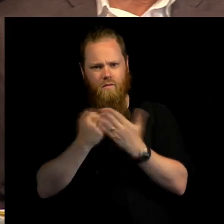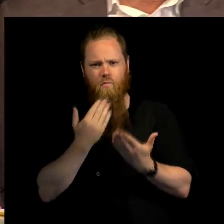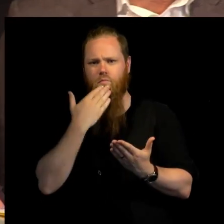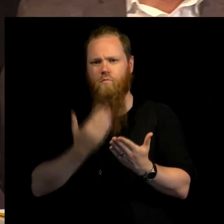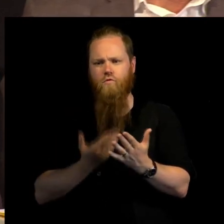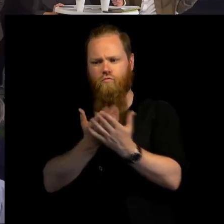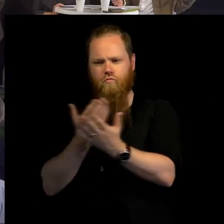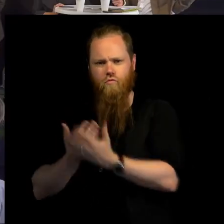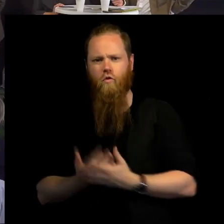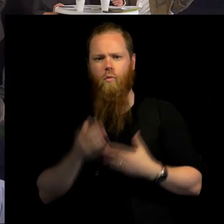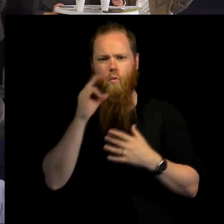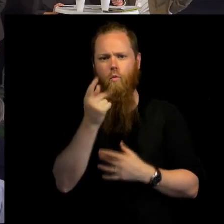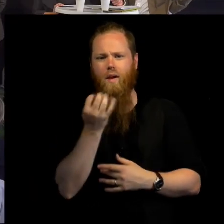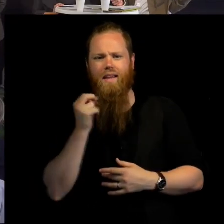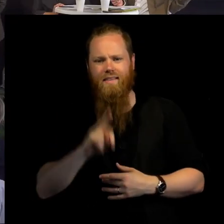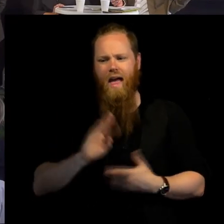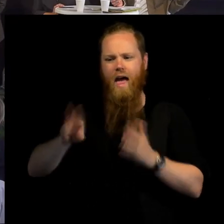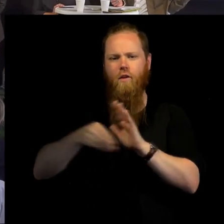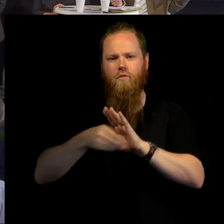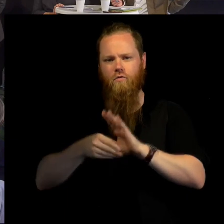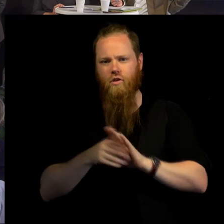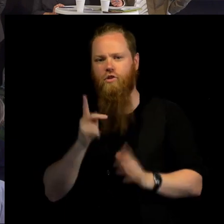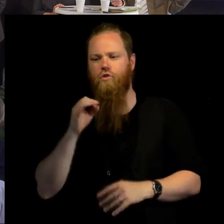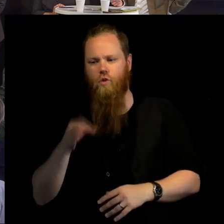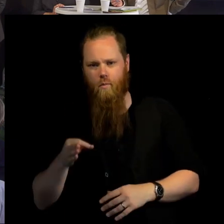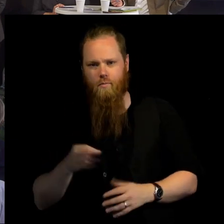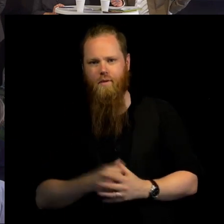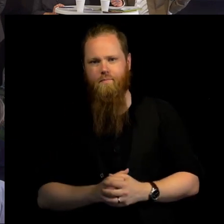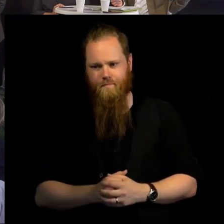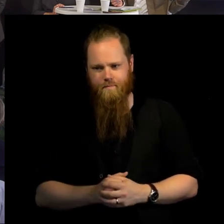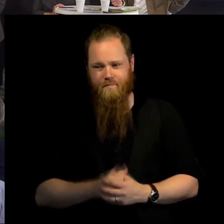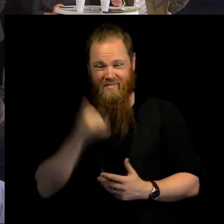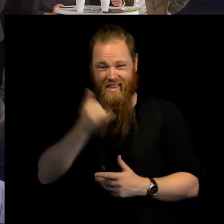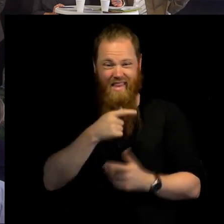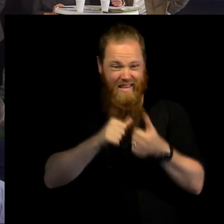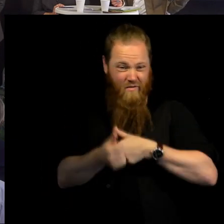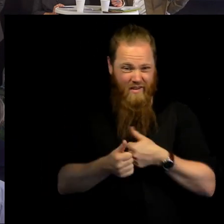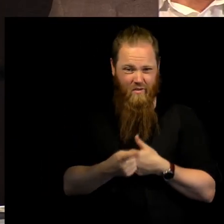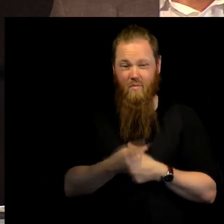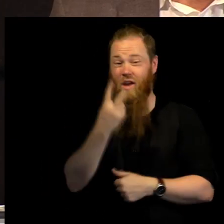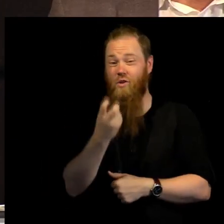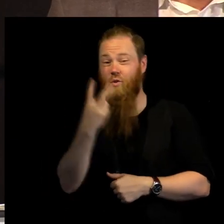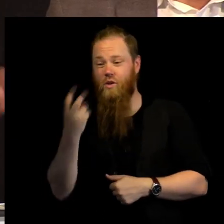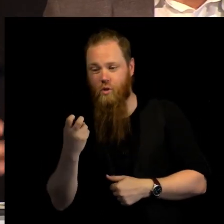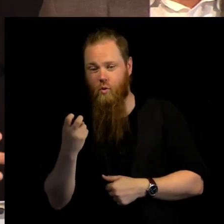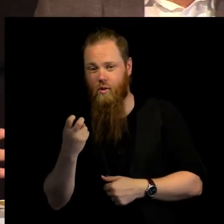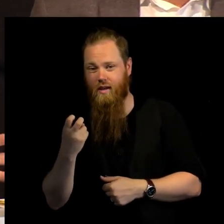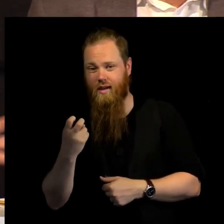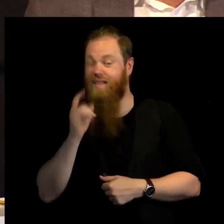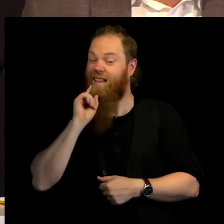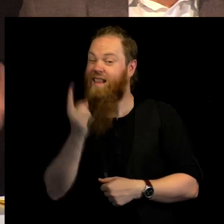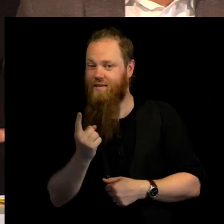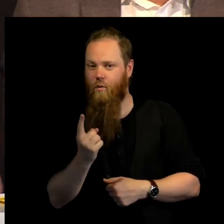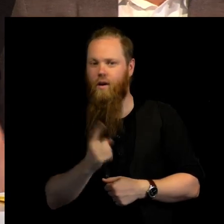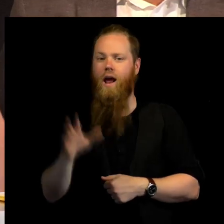There was a, the ambition of the Great Bargain was that by 2020, which is next year, all contributions